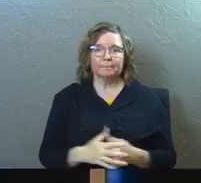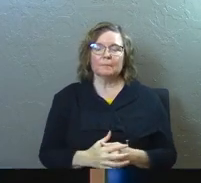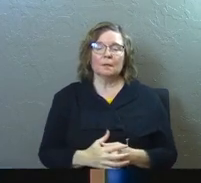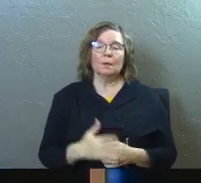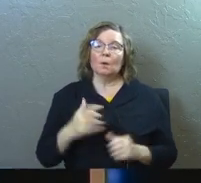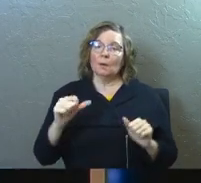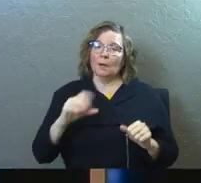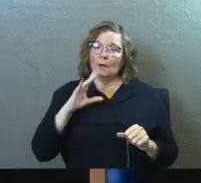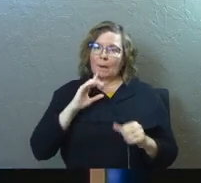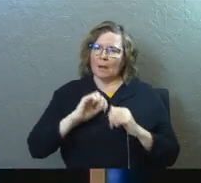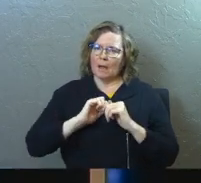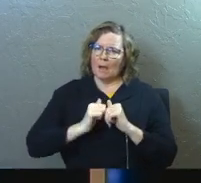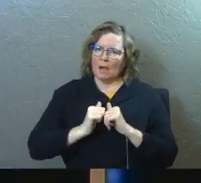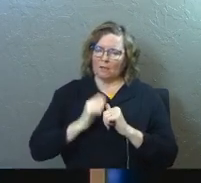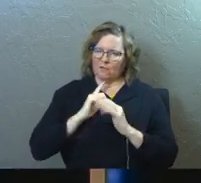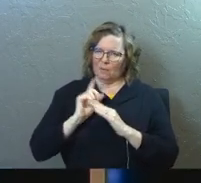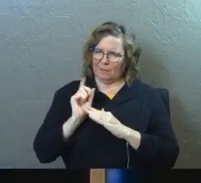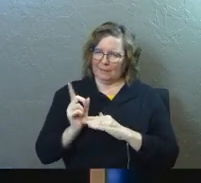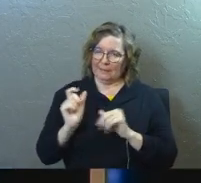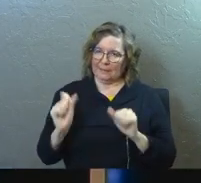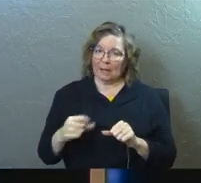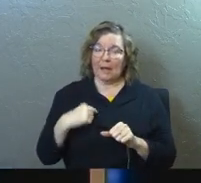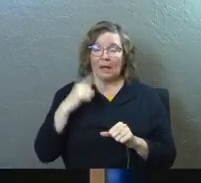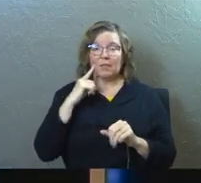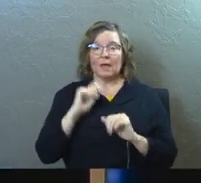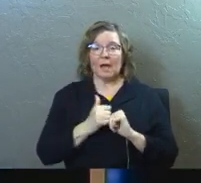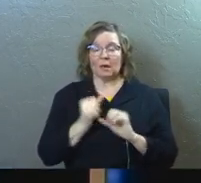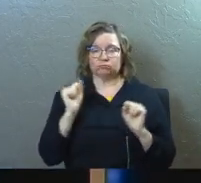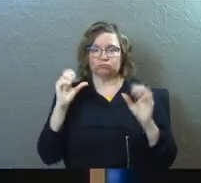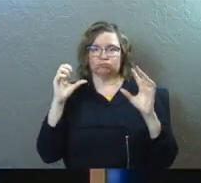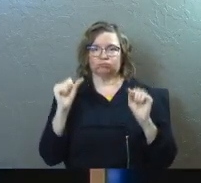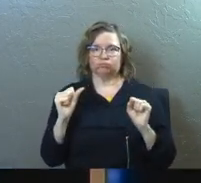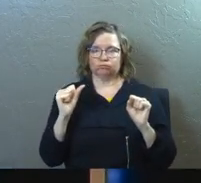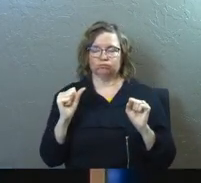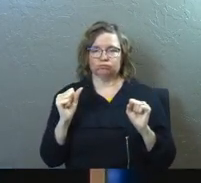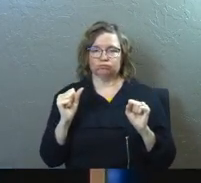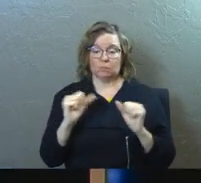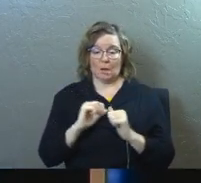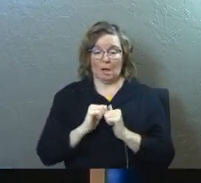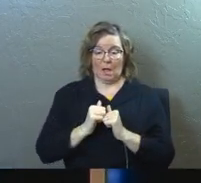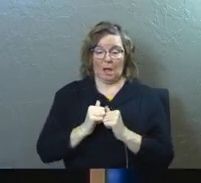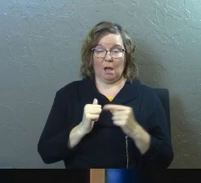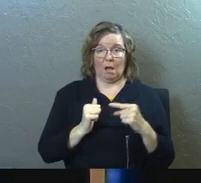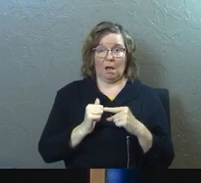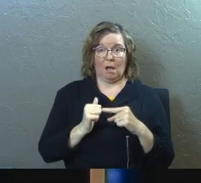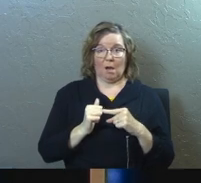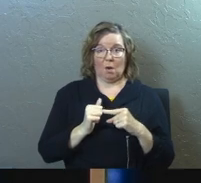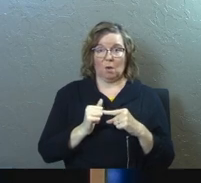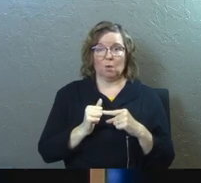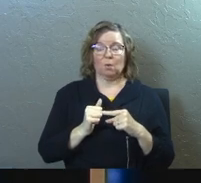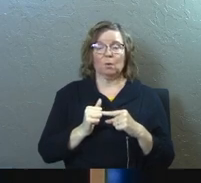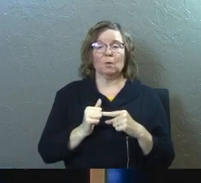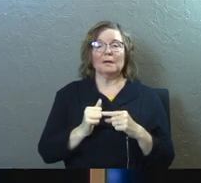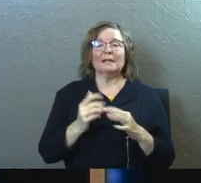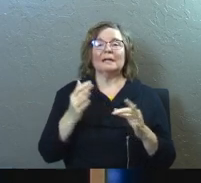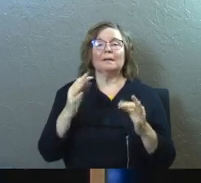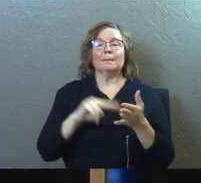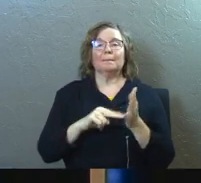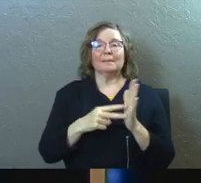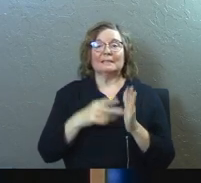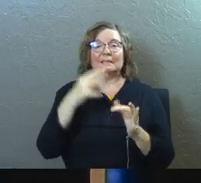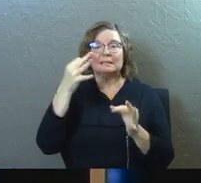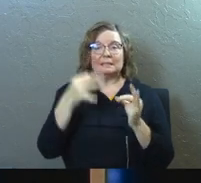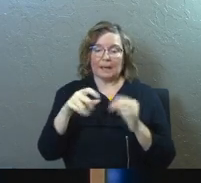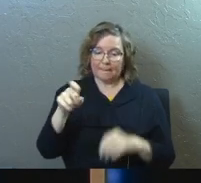But we can talk about the how for just a second. But I think the how is going to surprise you. Because I think the how is actually deciding that it must